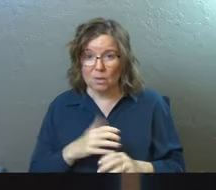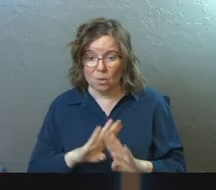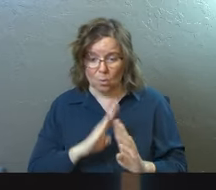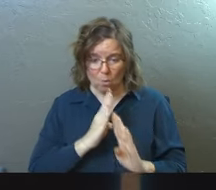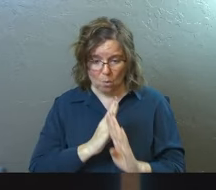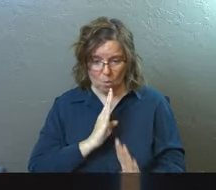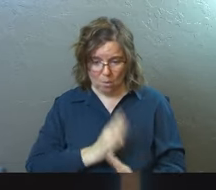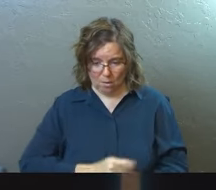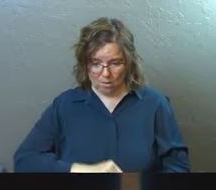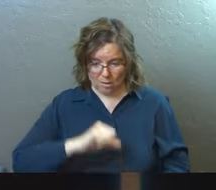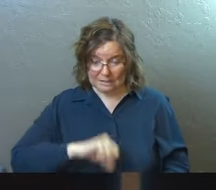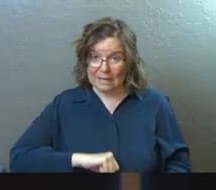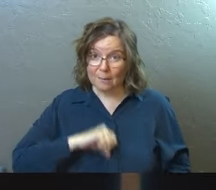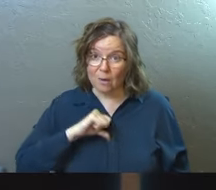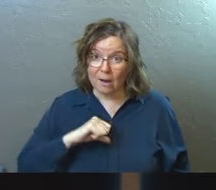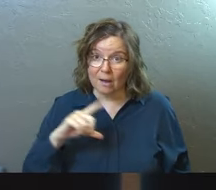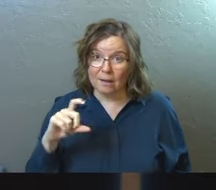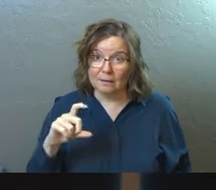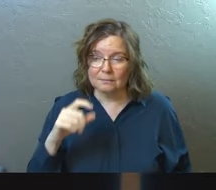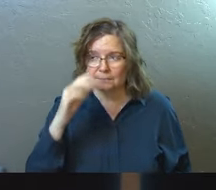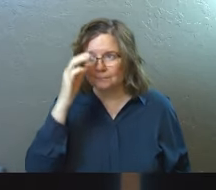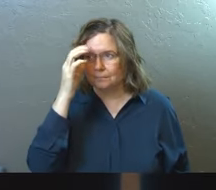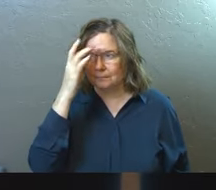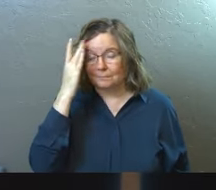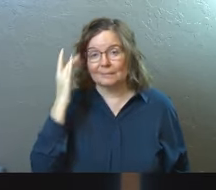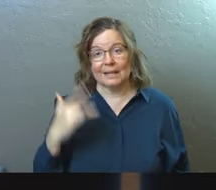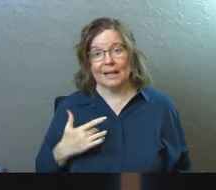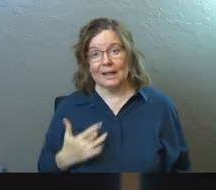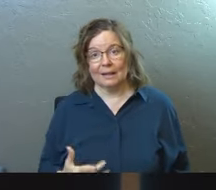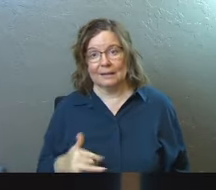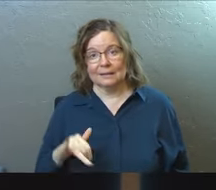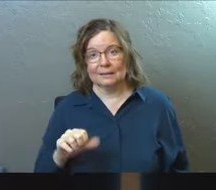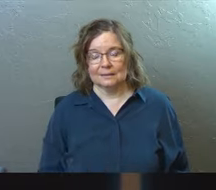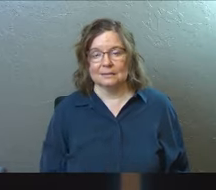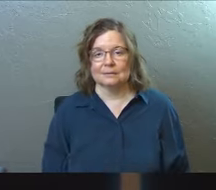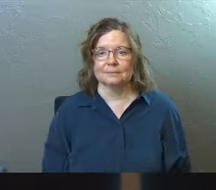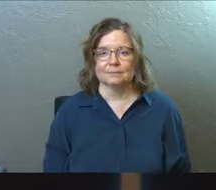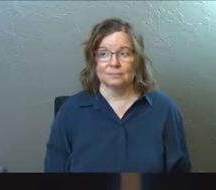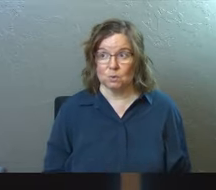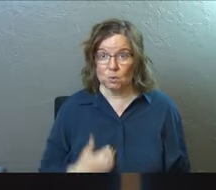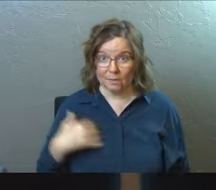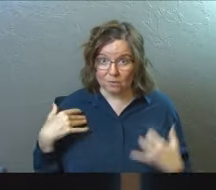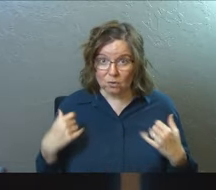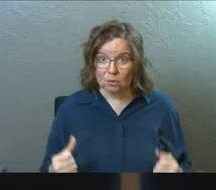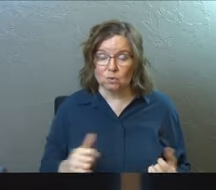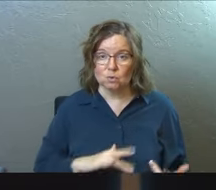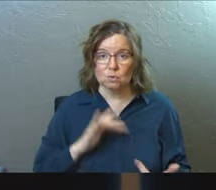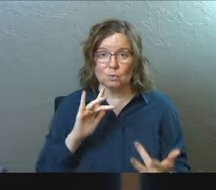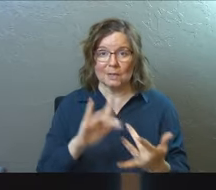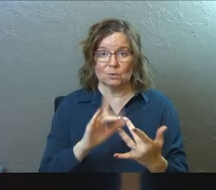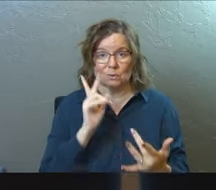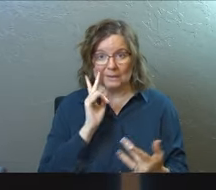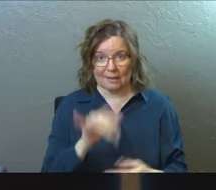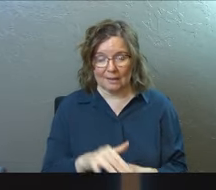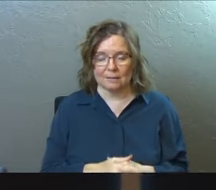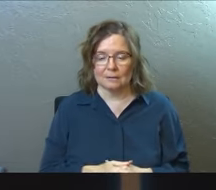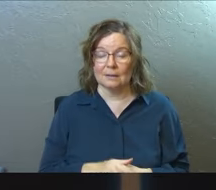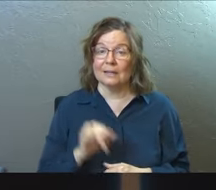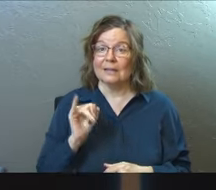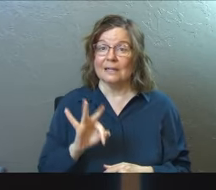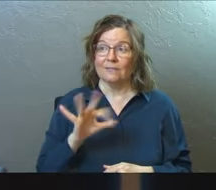the wall between us is it pride? It likely is. Do you have the courage to reach out and to see that?